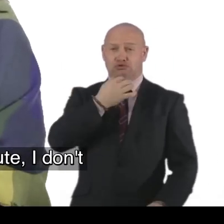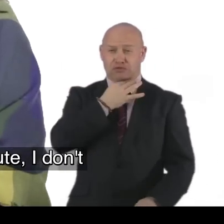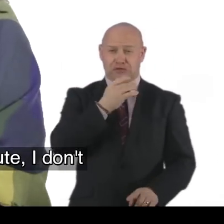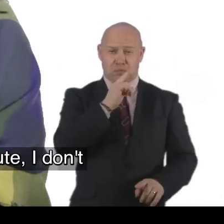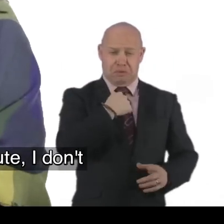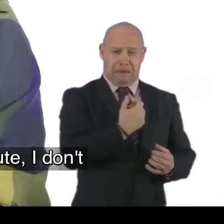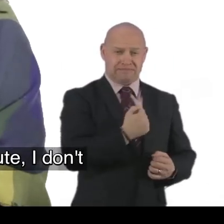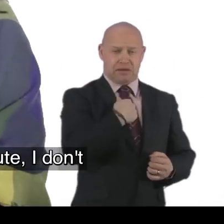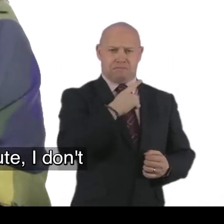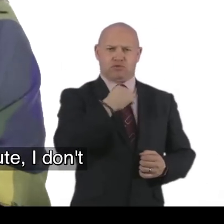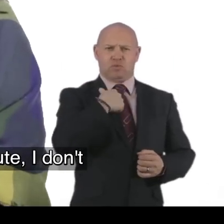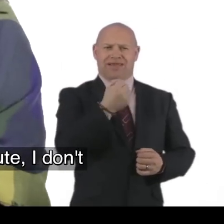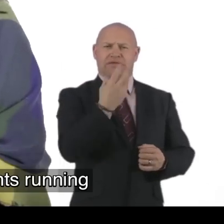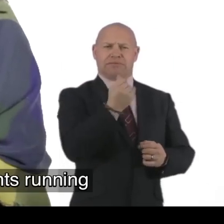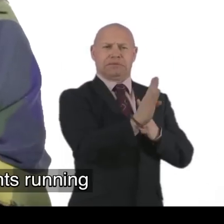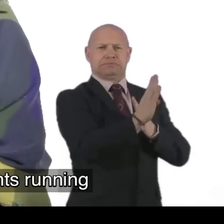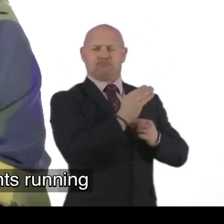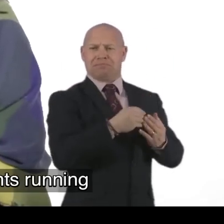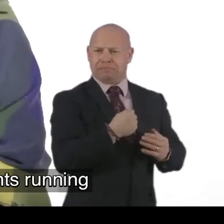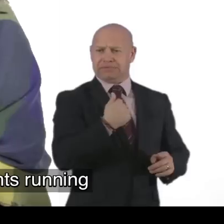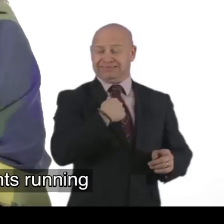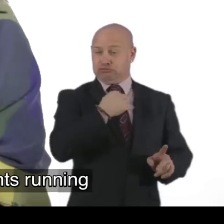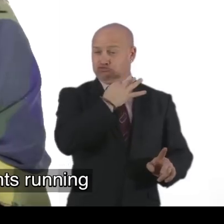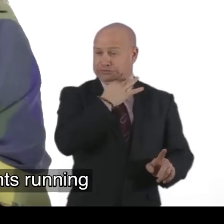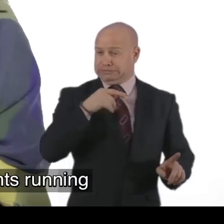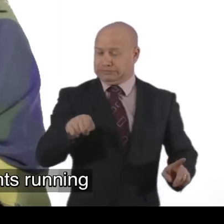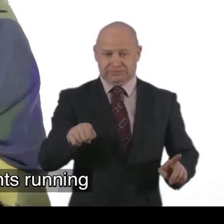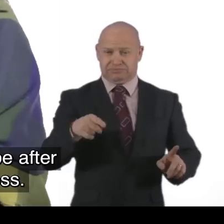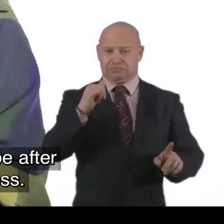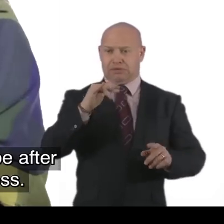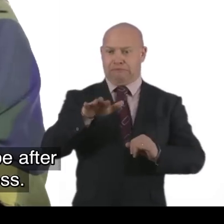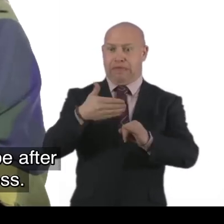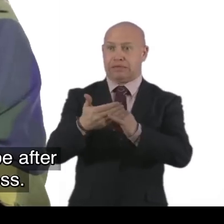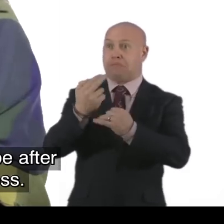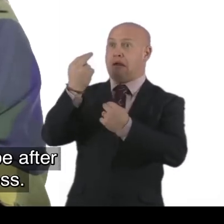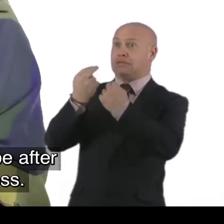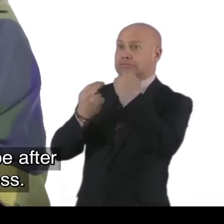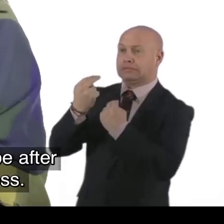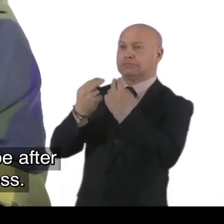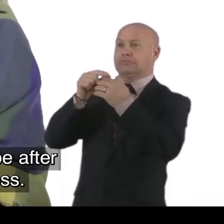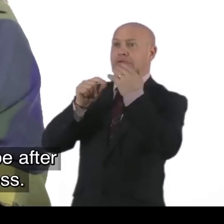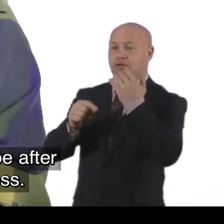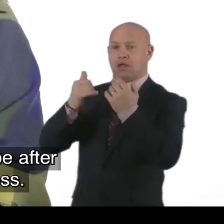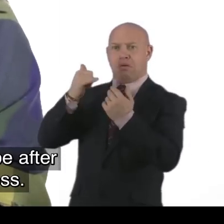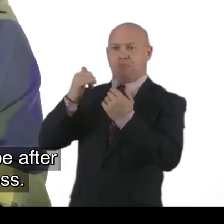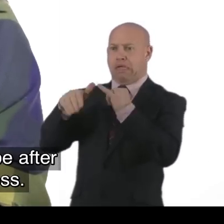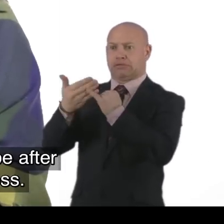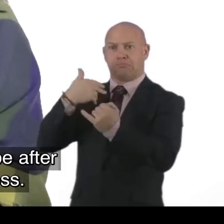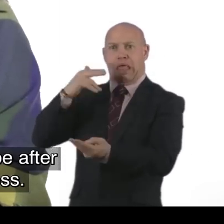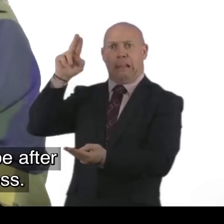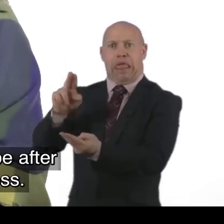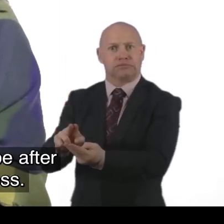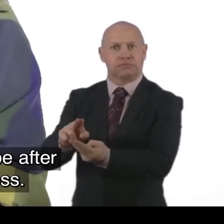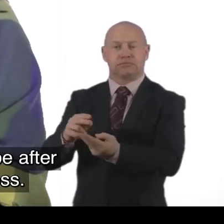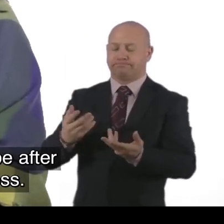I don't want to risk. What I have. Because we already had. Some direct payments running. I don't want to risk. What I have. And maybe end up. After the assessment processes.